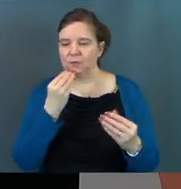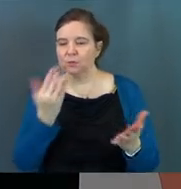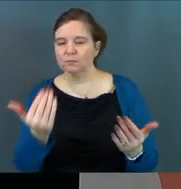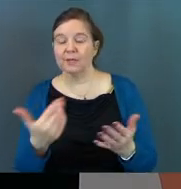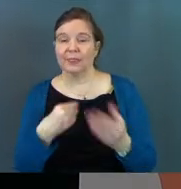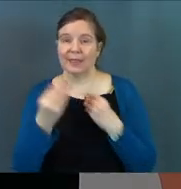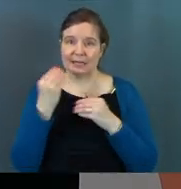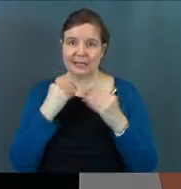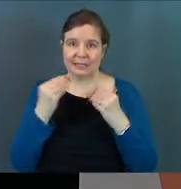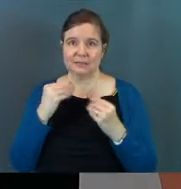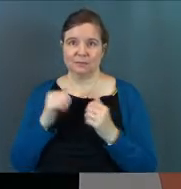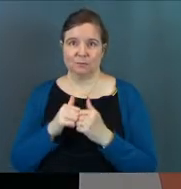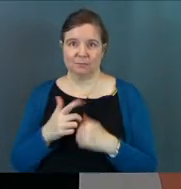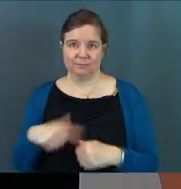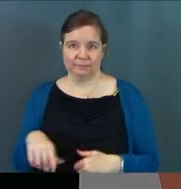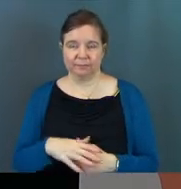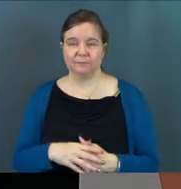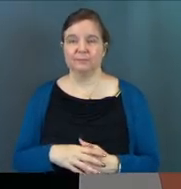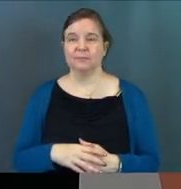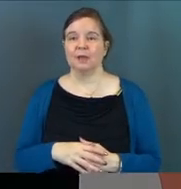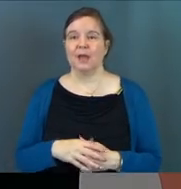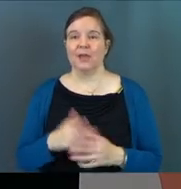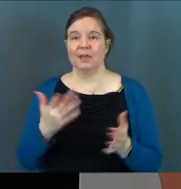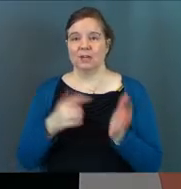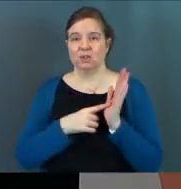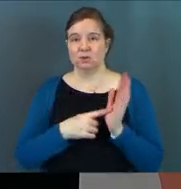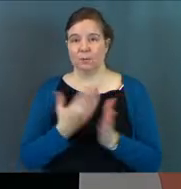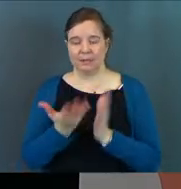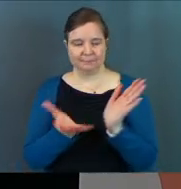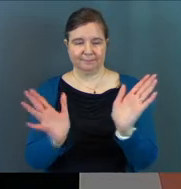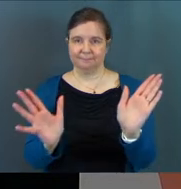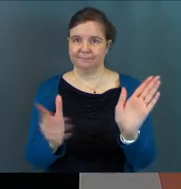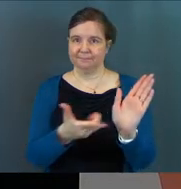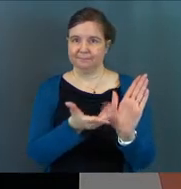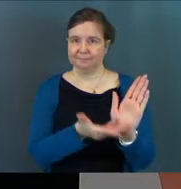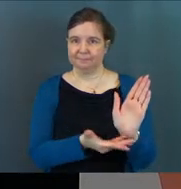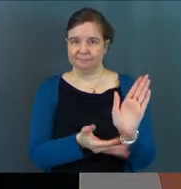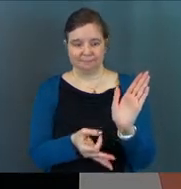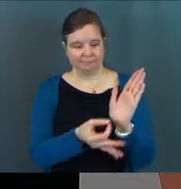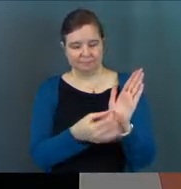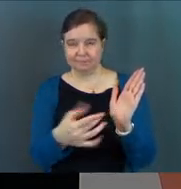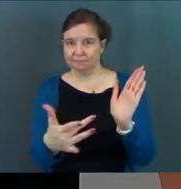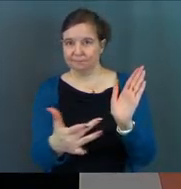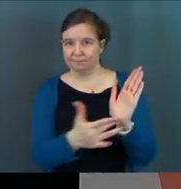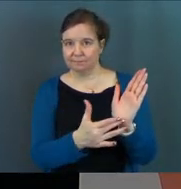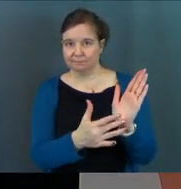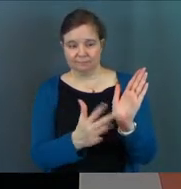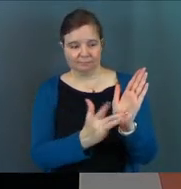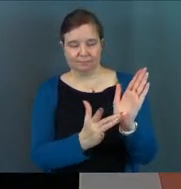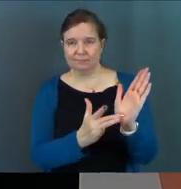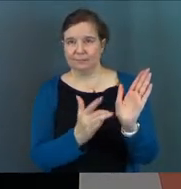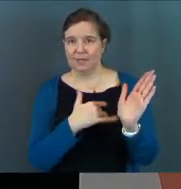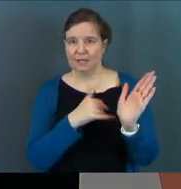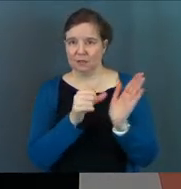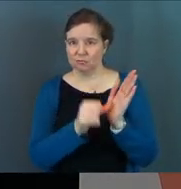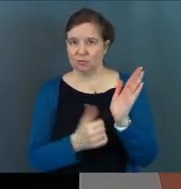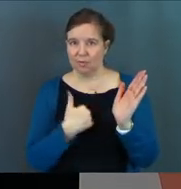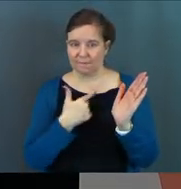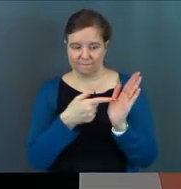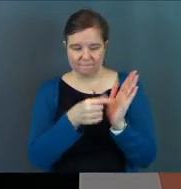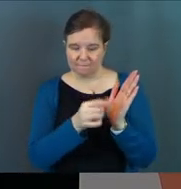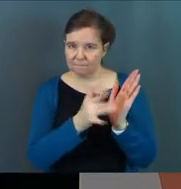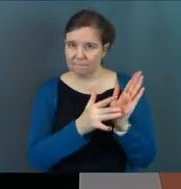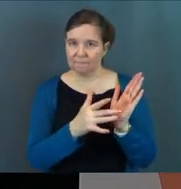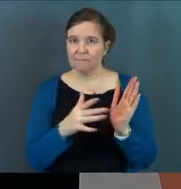food to eat. And then he eats in front of them. And then he holds out his hands and says, I want you to put your fingers in the scars that I have.